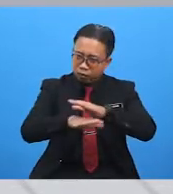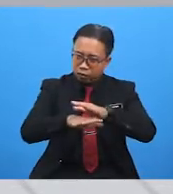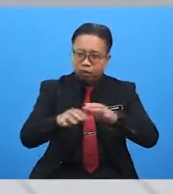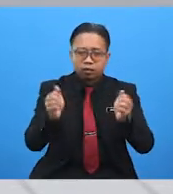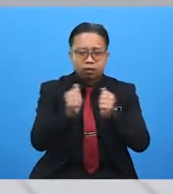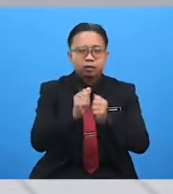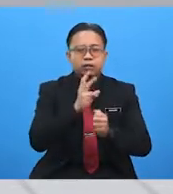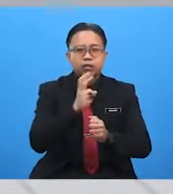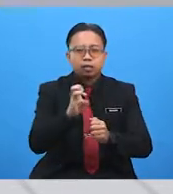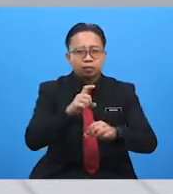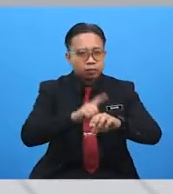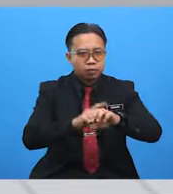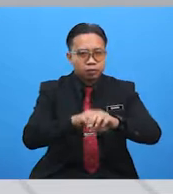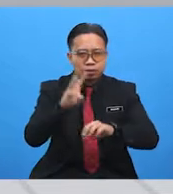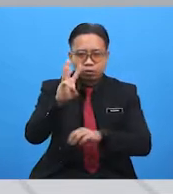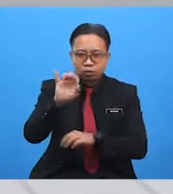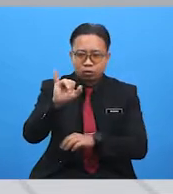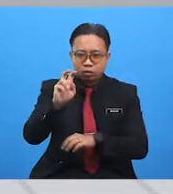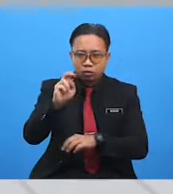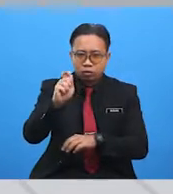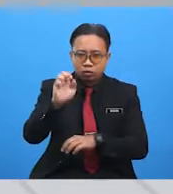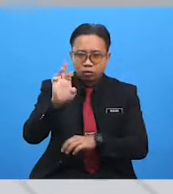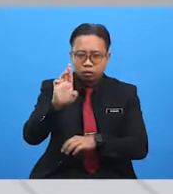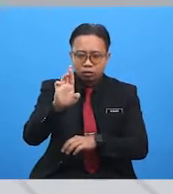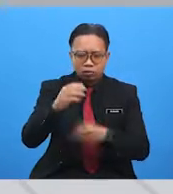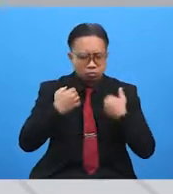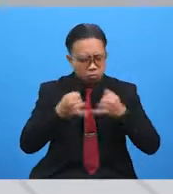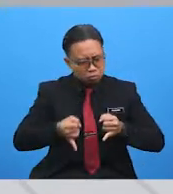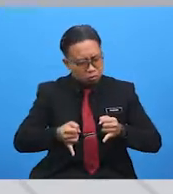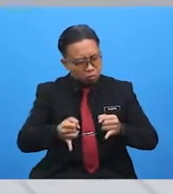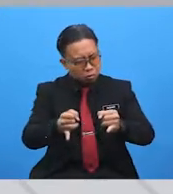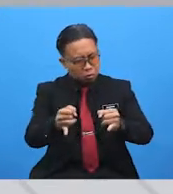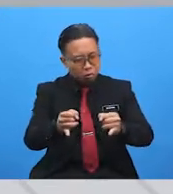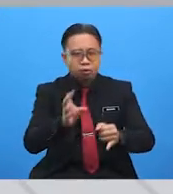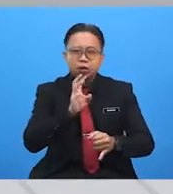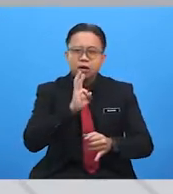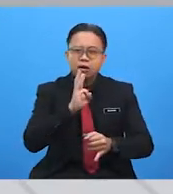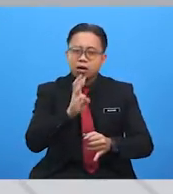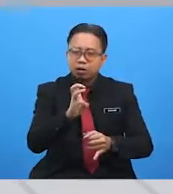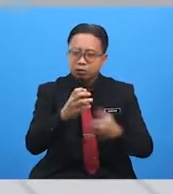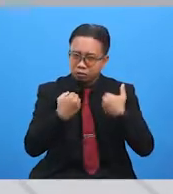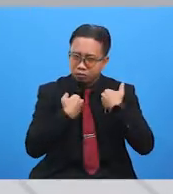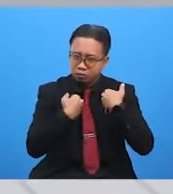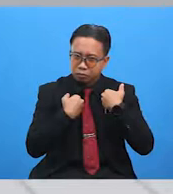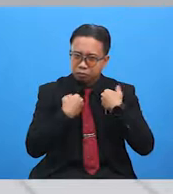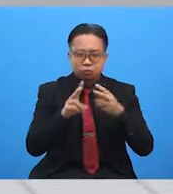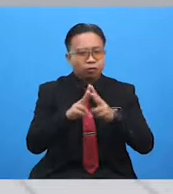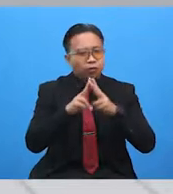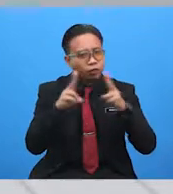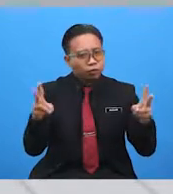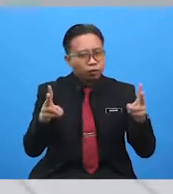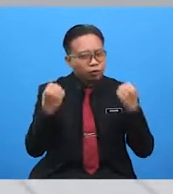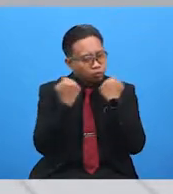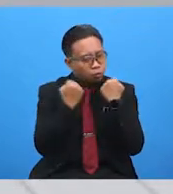during winter, there will be icy roads and icy pavements in certain areas where it's very, very